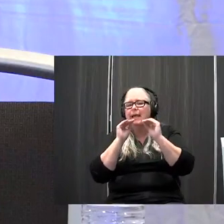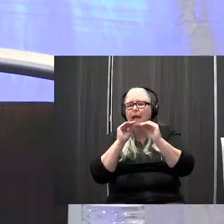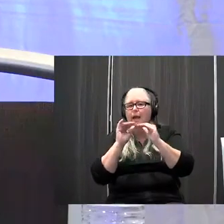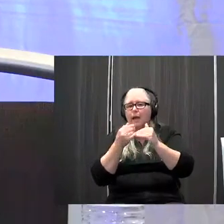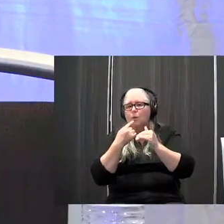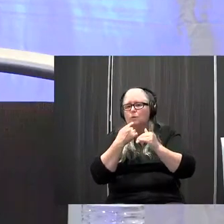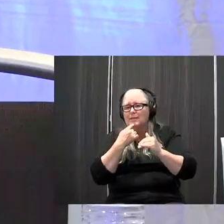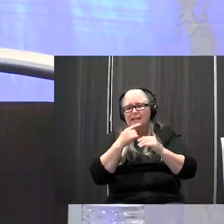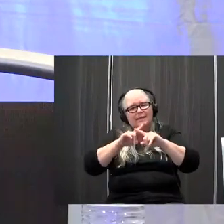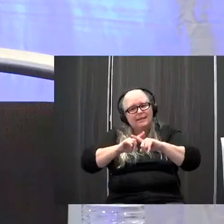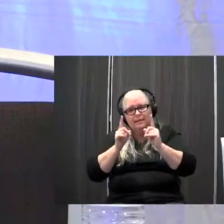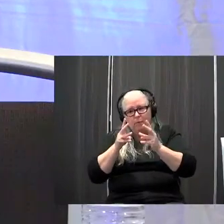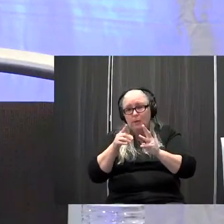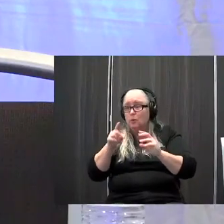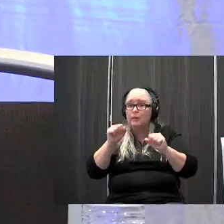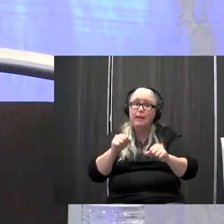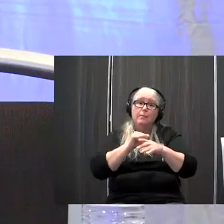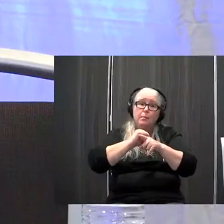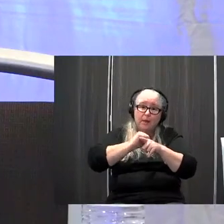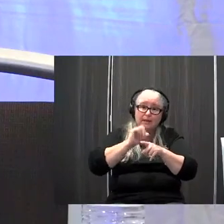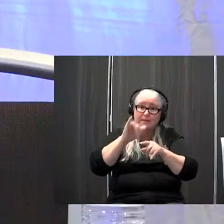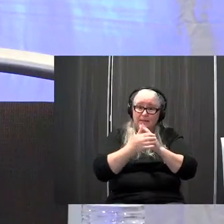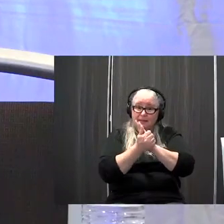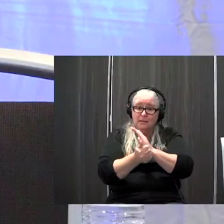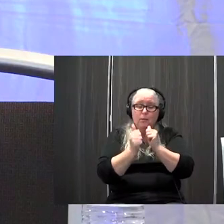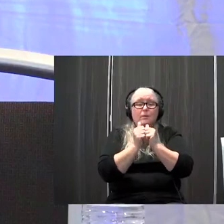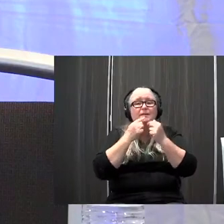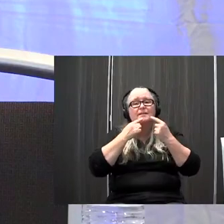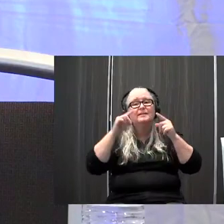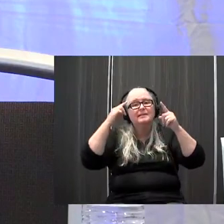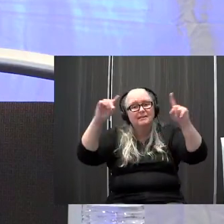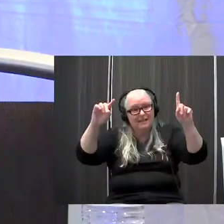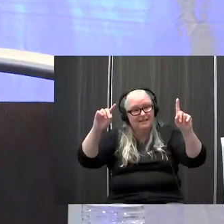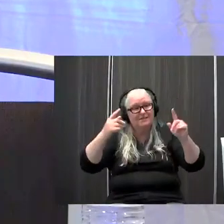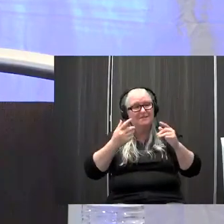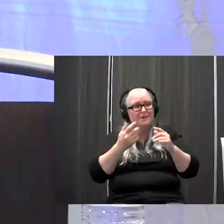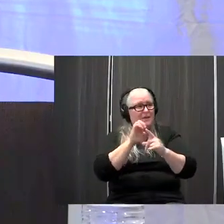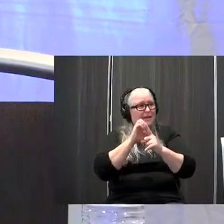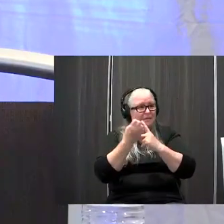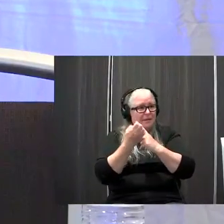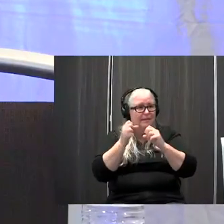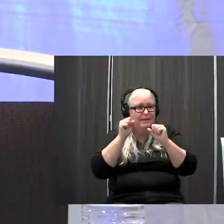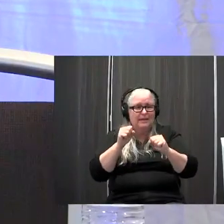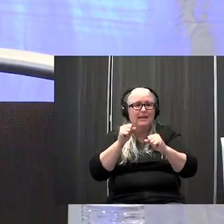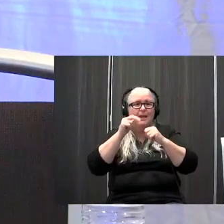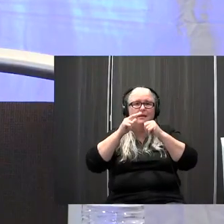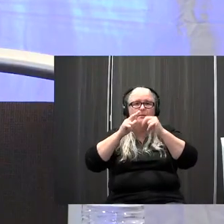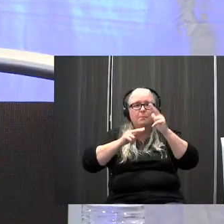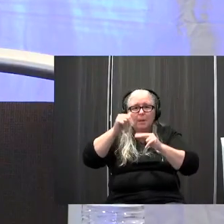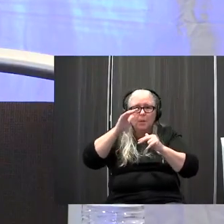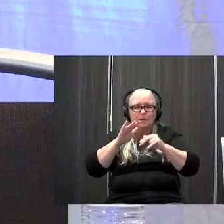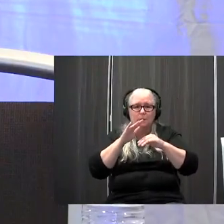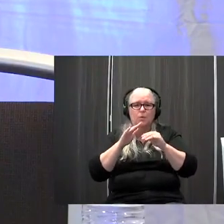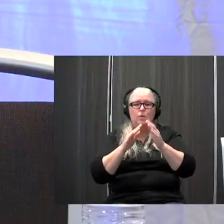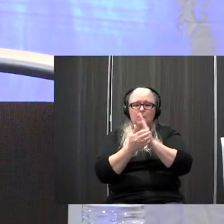you can practice that skill in a successful environment and so that they're able to build those skills for communicating with a